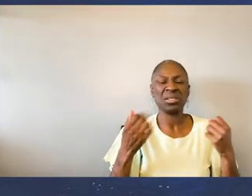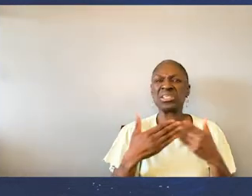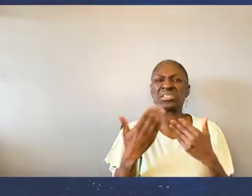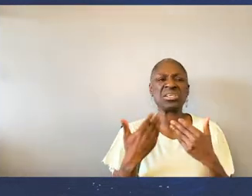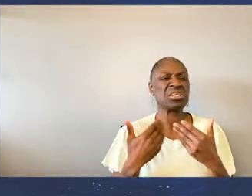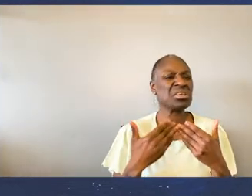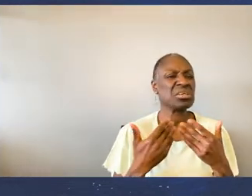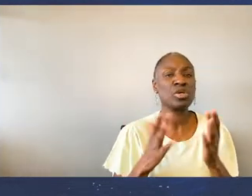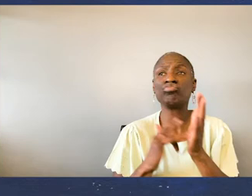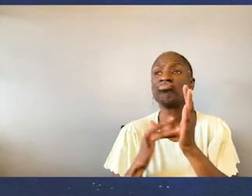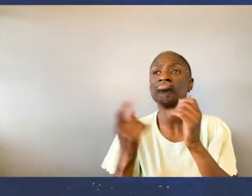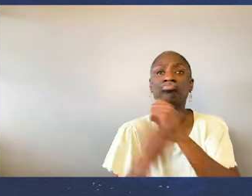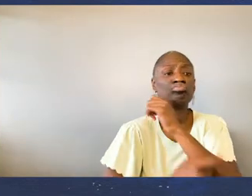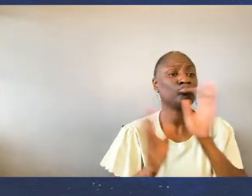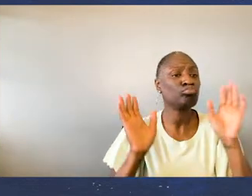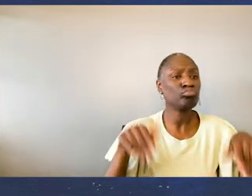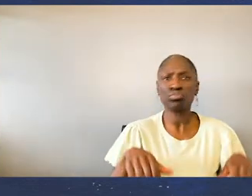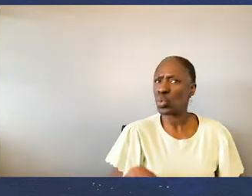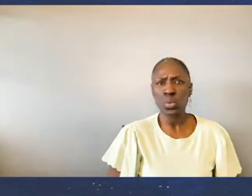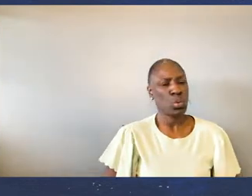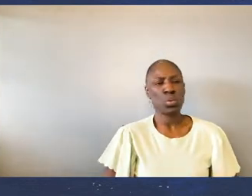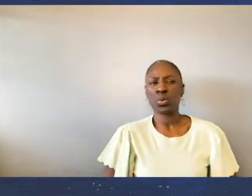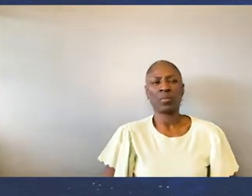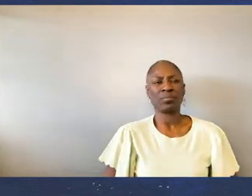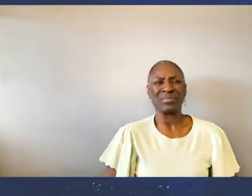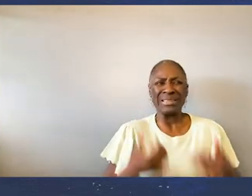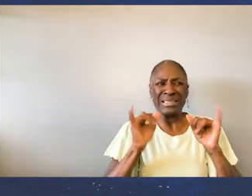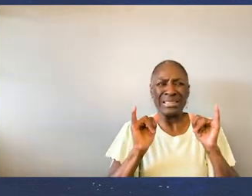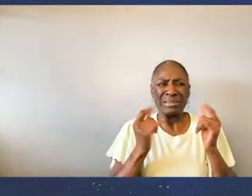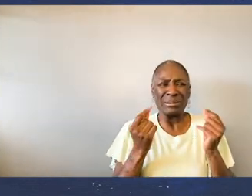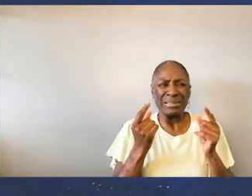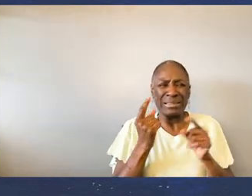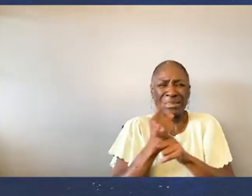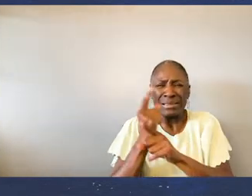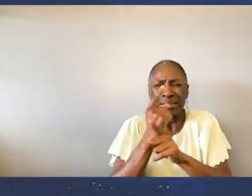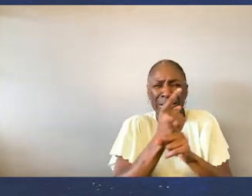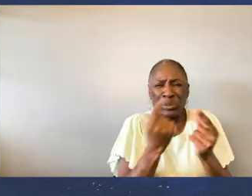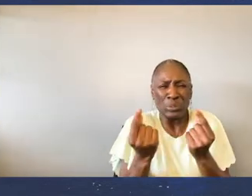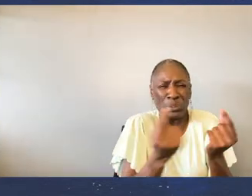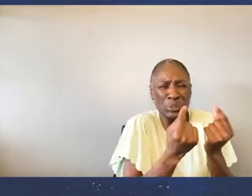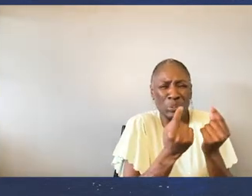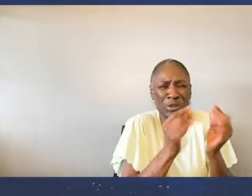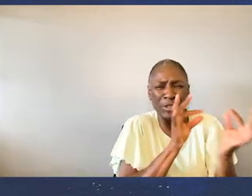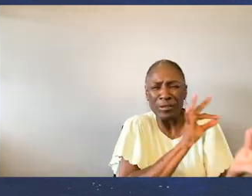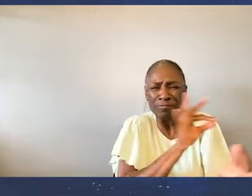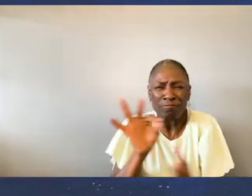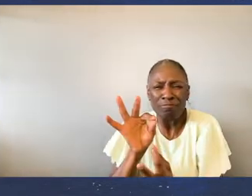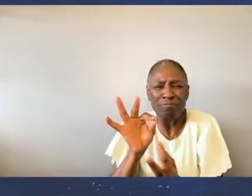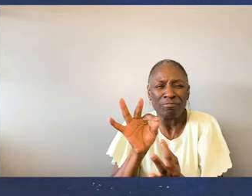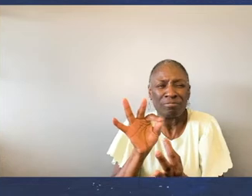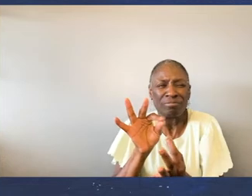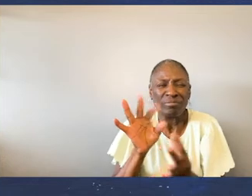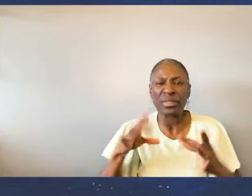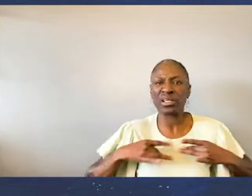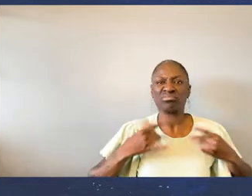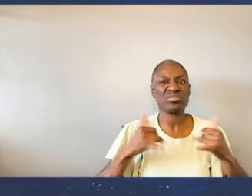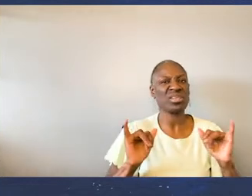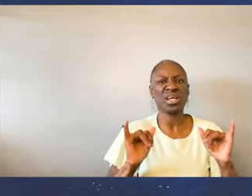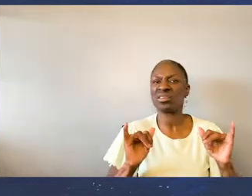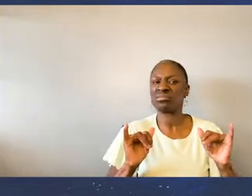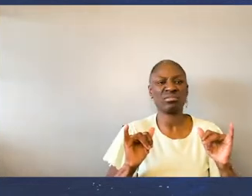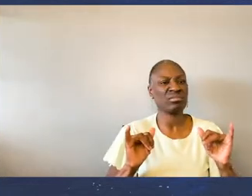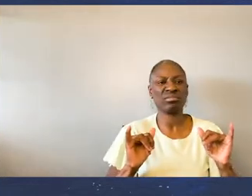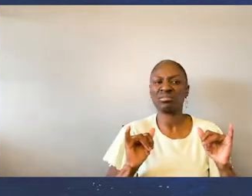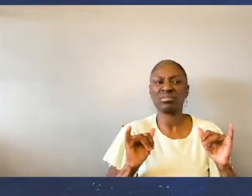Understanding that health Is not a given And that you can do Everything right And still become